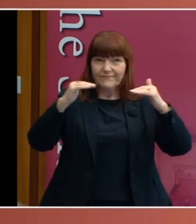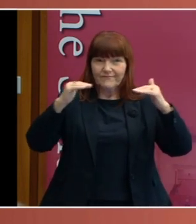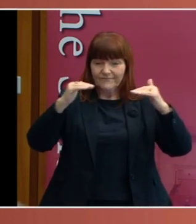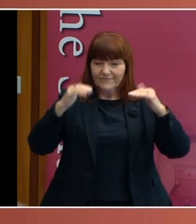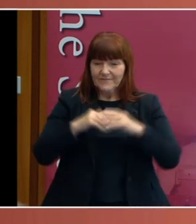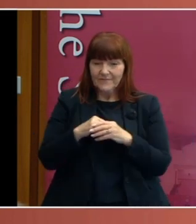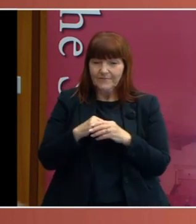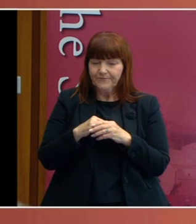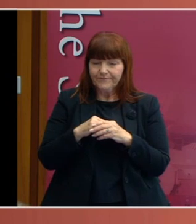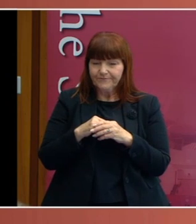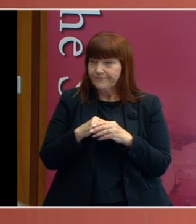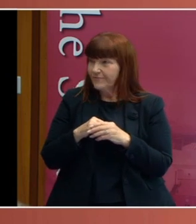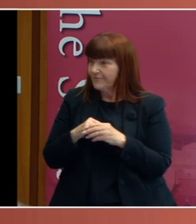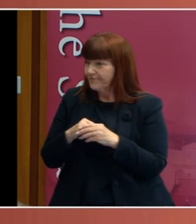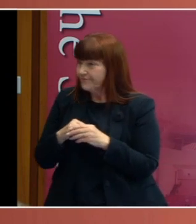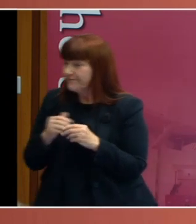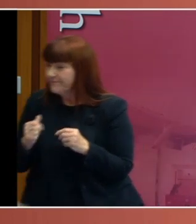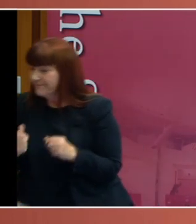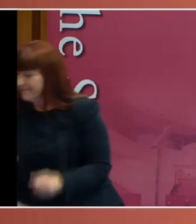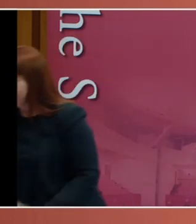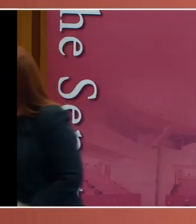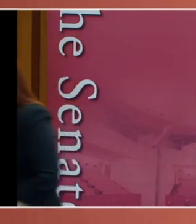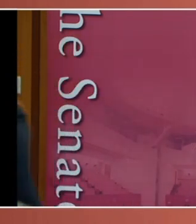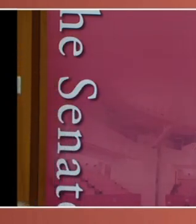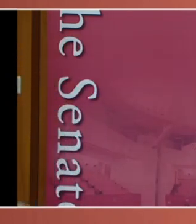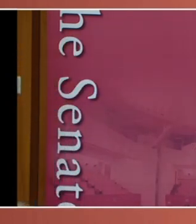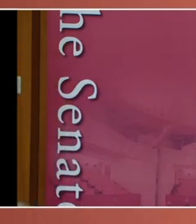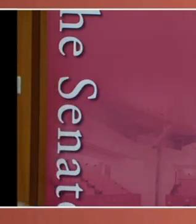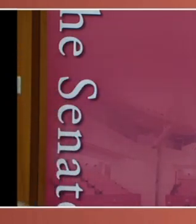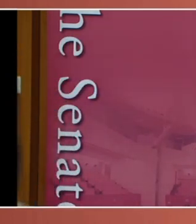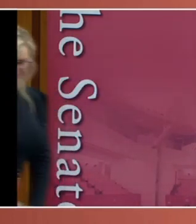over yonder. Sorry if I've moved out of camera shot to show that.